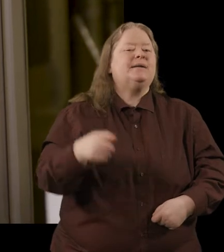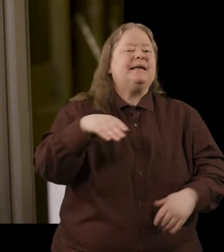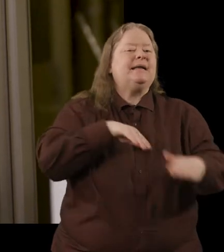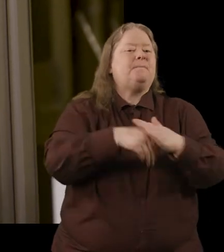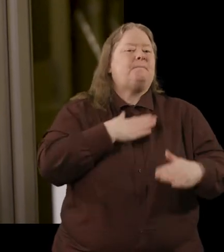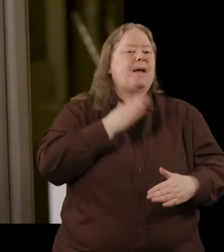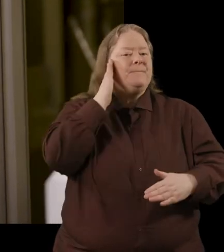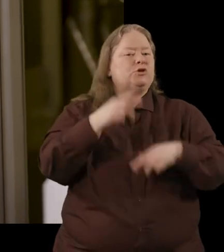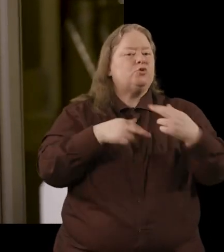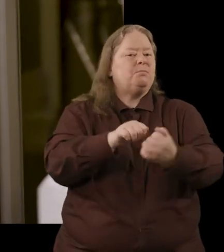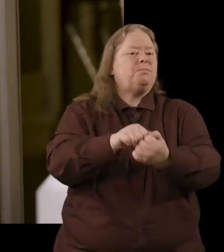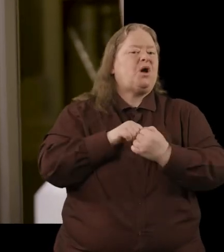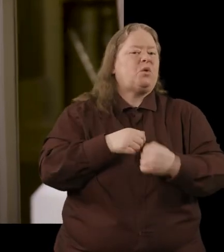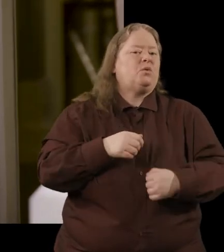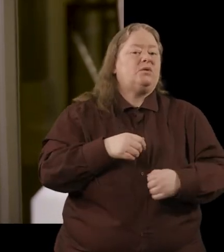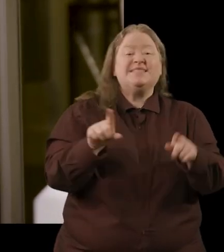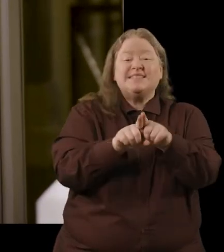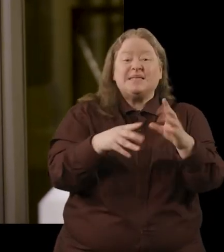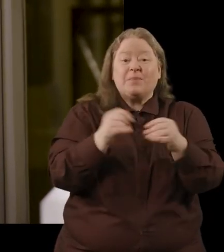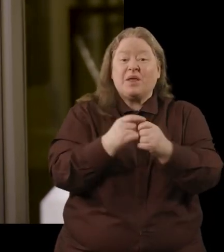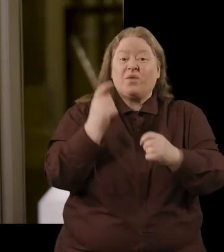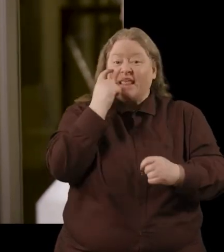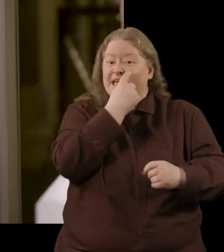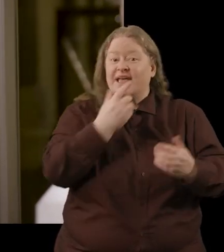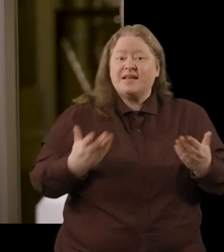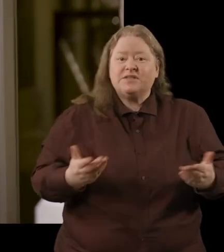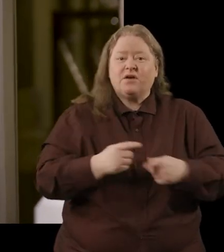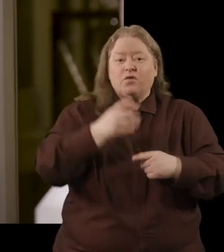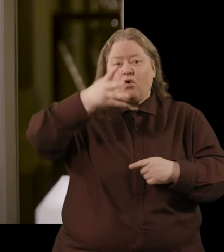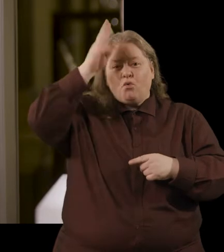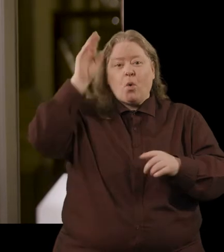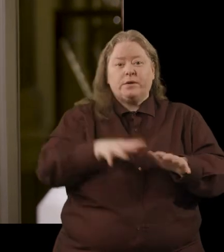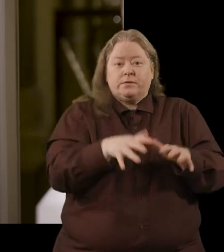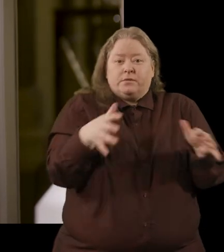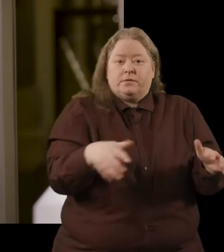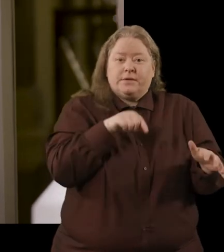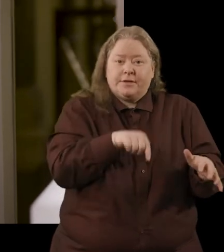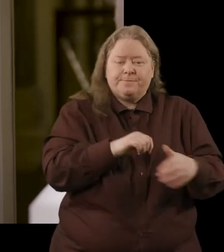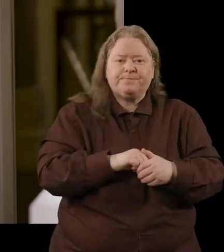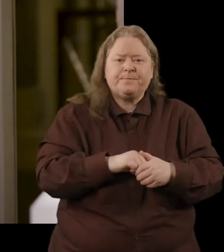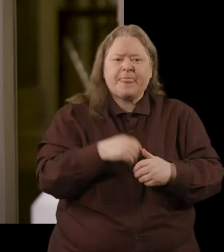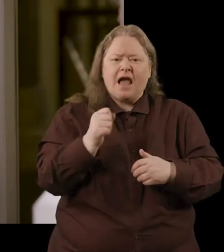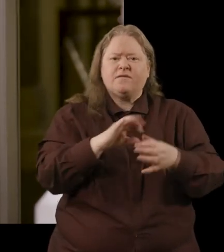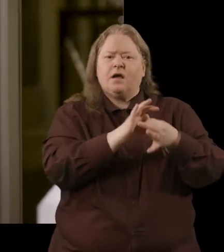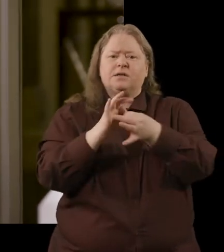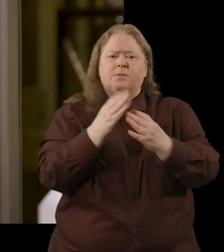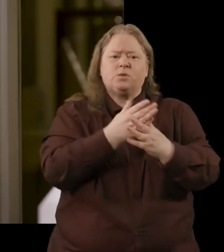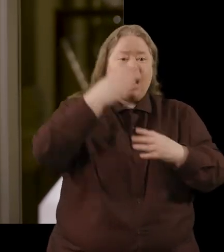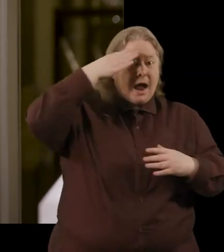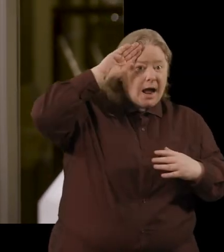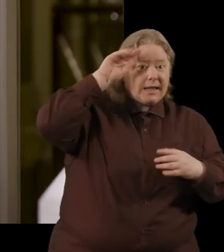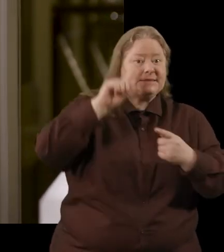ah she's been in my bedroom and borrowed it. And it's the same thing with the evidence of the Roman hordes here. We know there was contact between Ireland